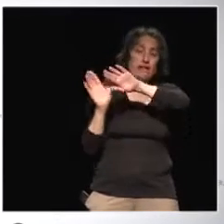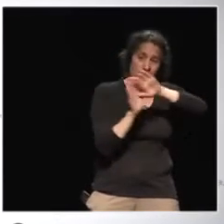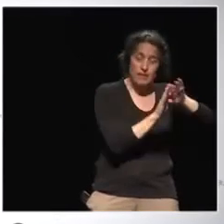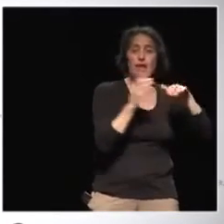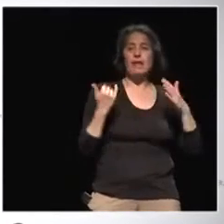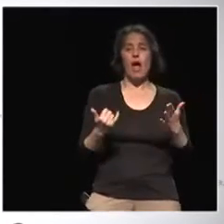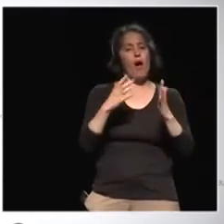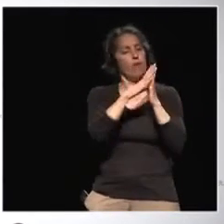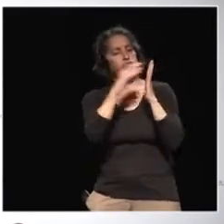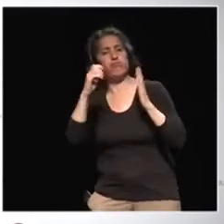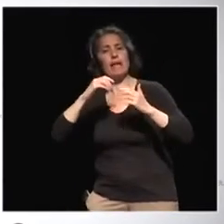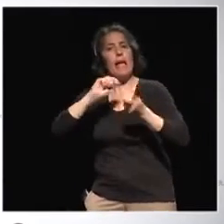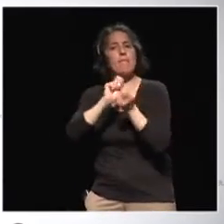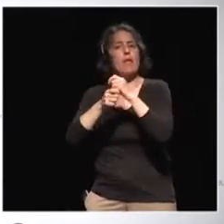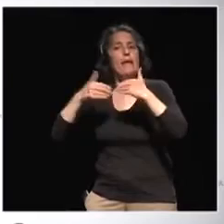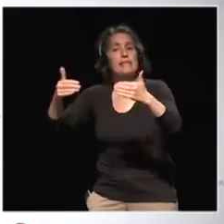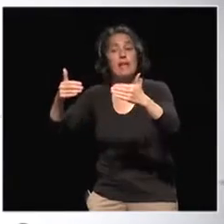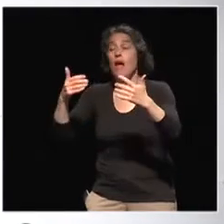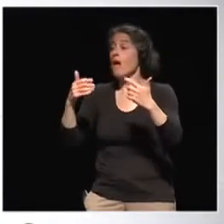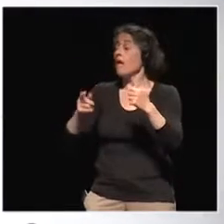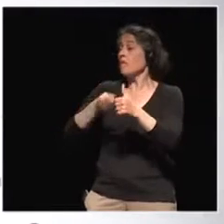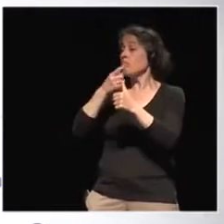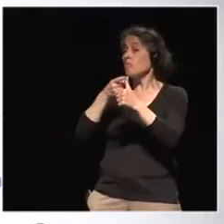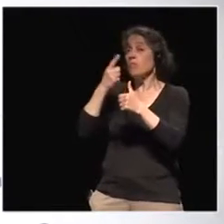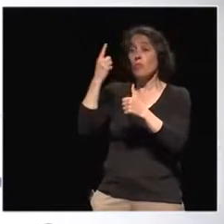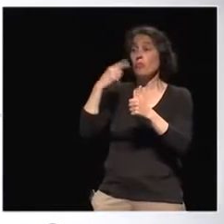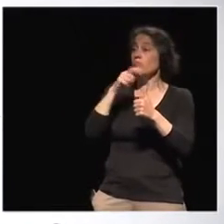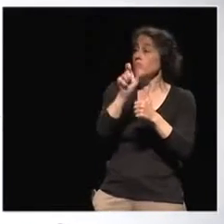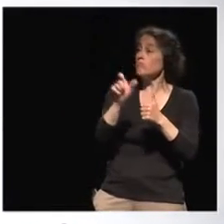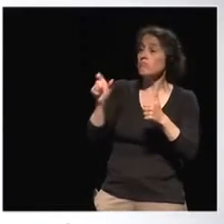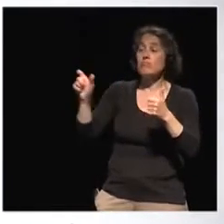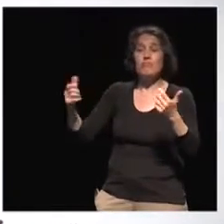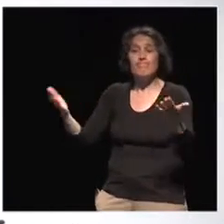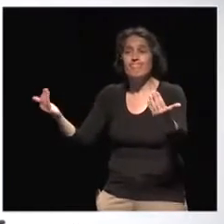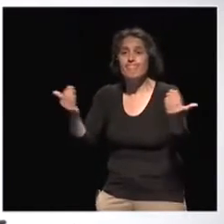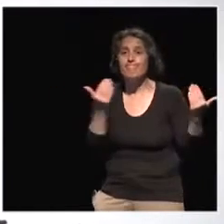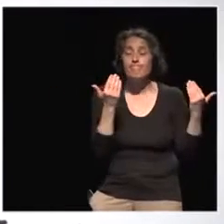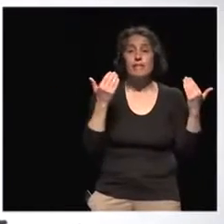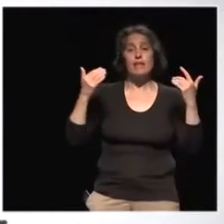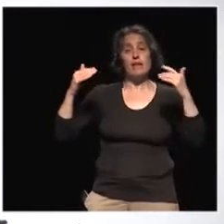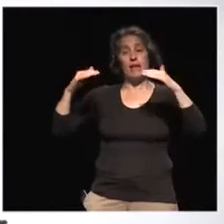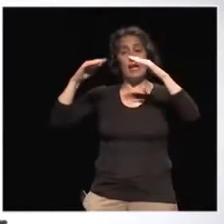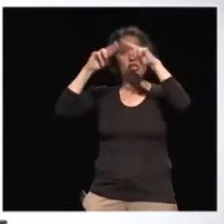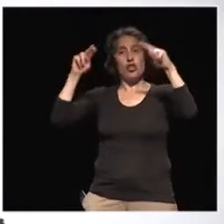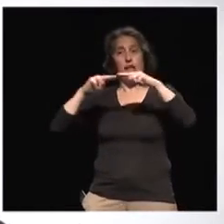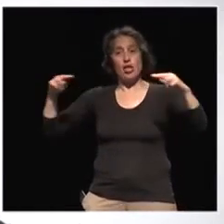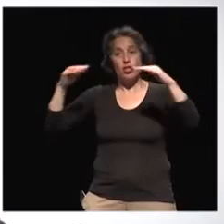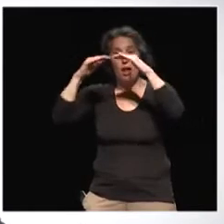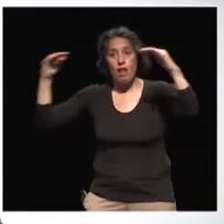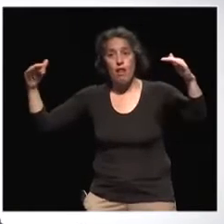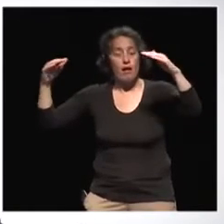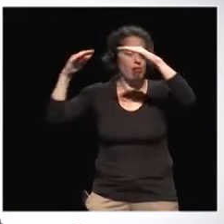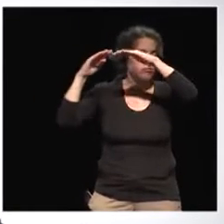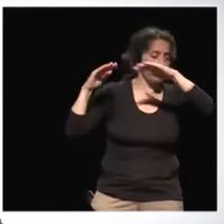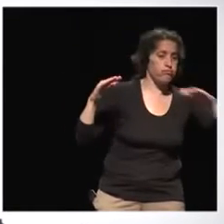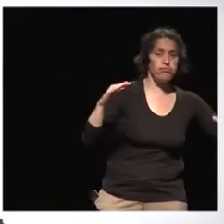reach a critical mass of citizens to act at local and international levels. And how can we transmit the resulting